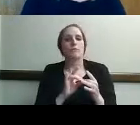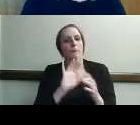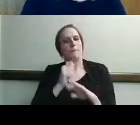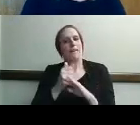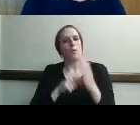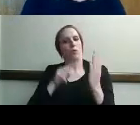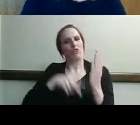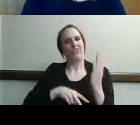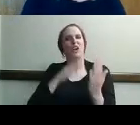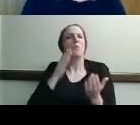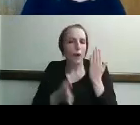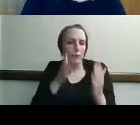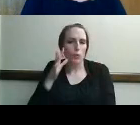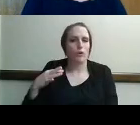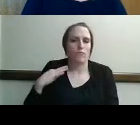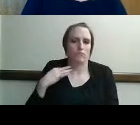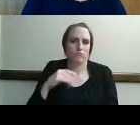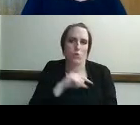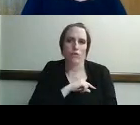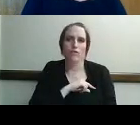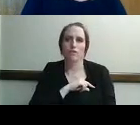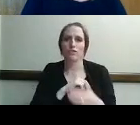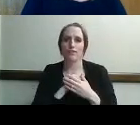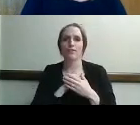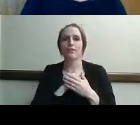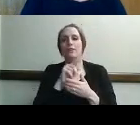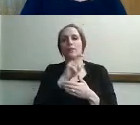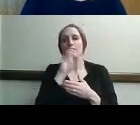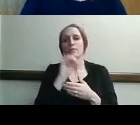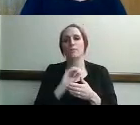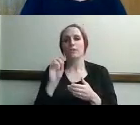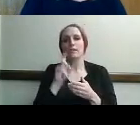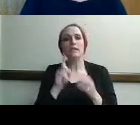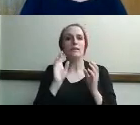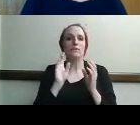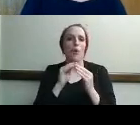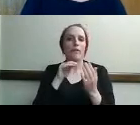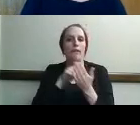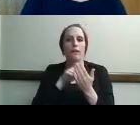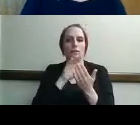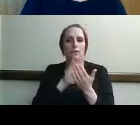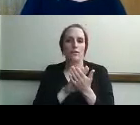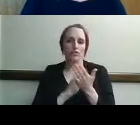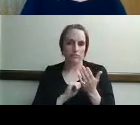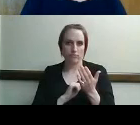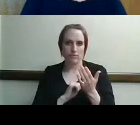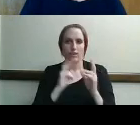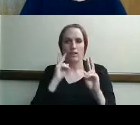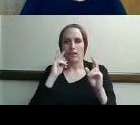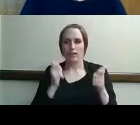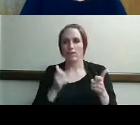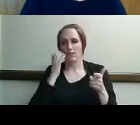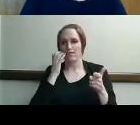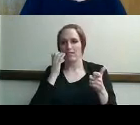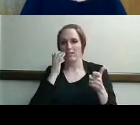absolutely 100 need more documentation on the um the vision loss especially